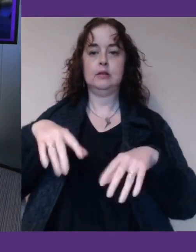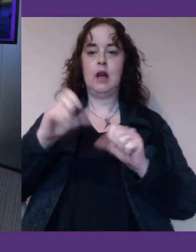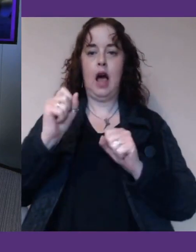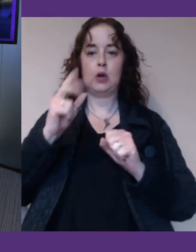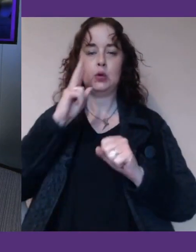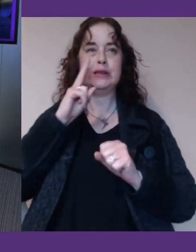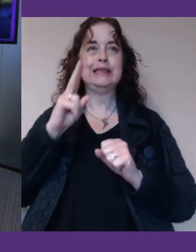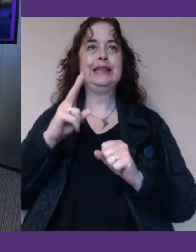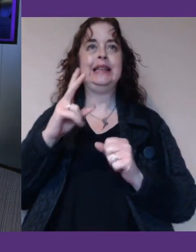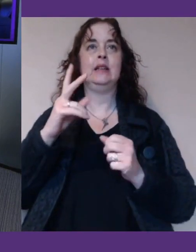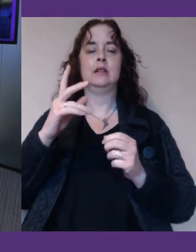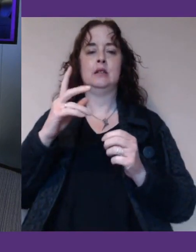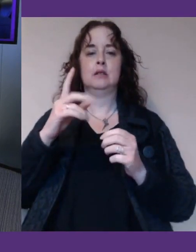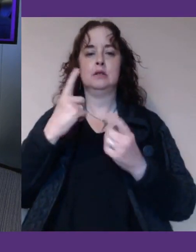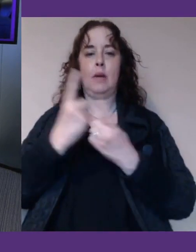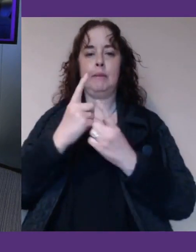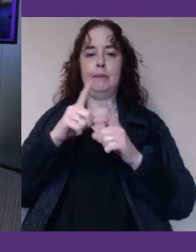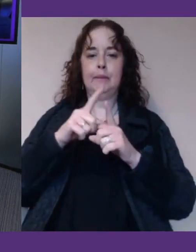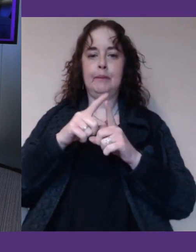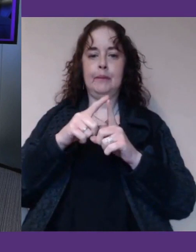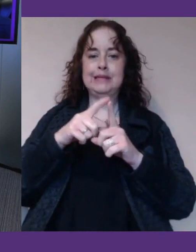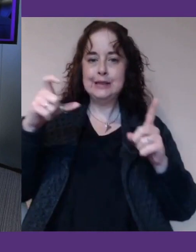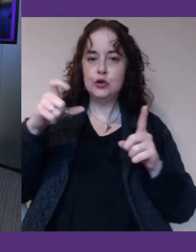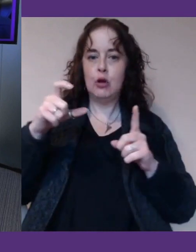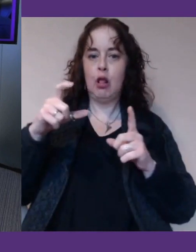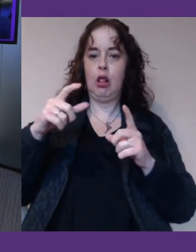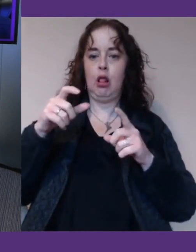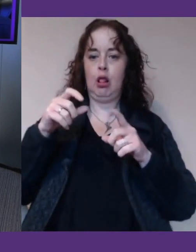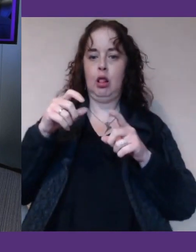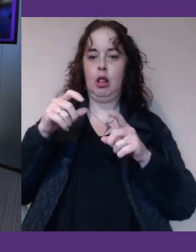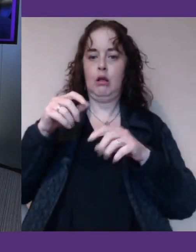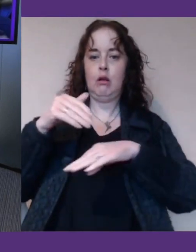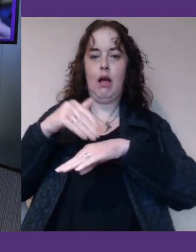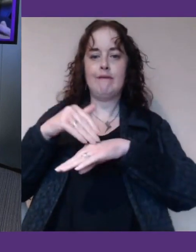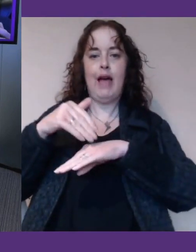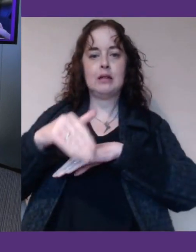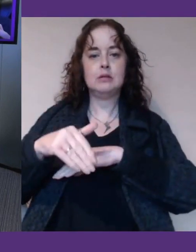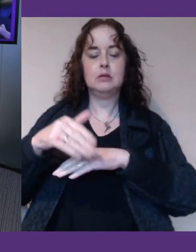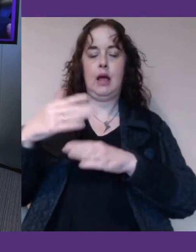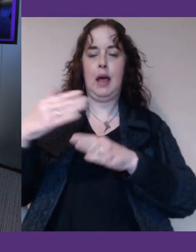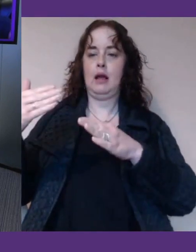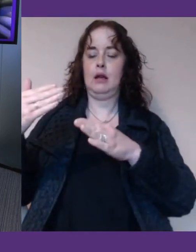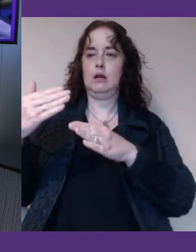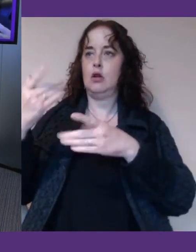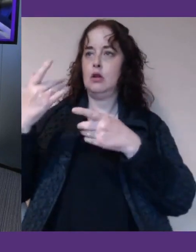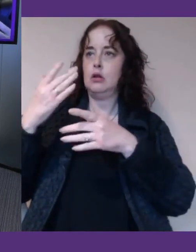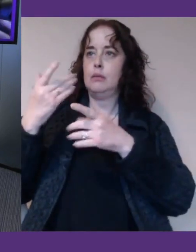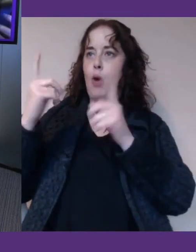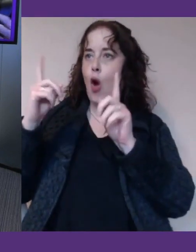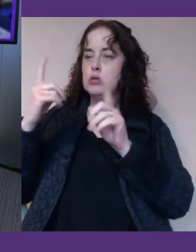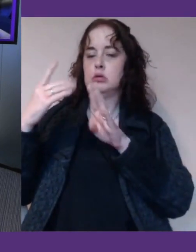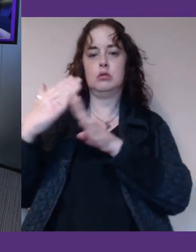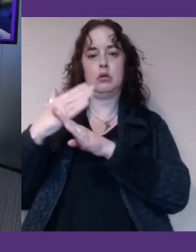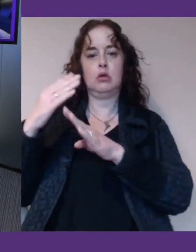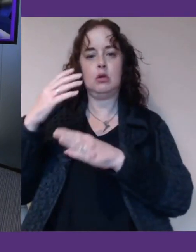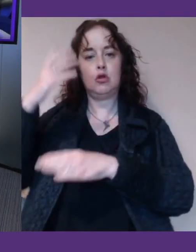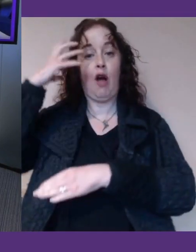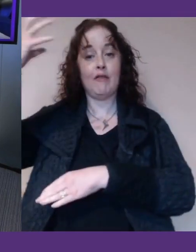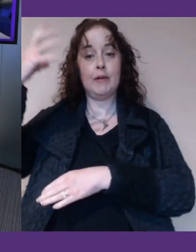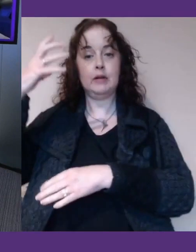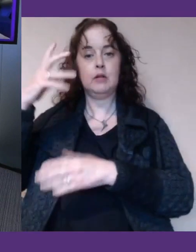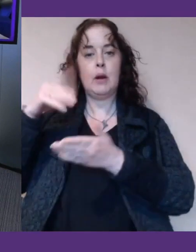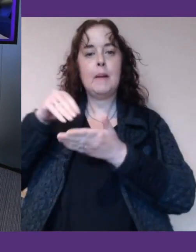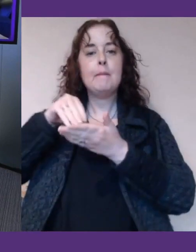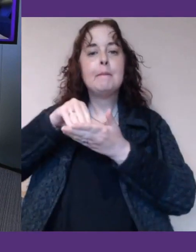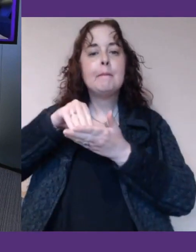digitalized impact of that in terms of employers, government, procuring or buying things with